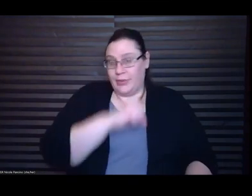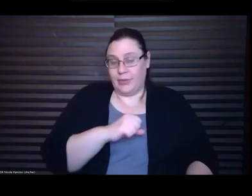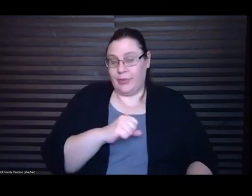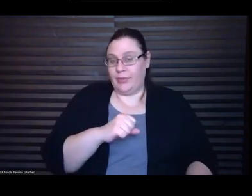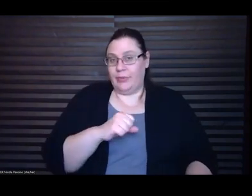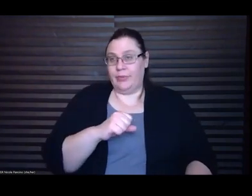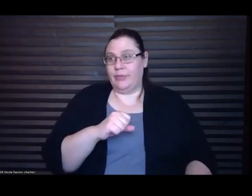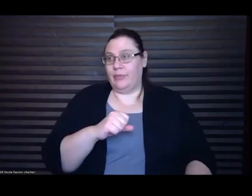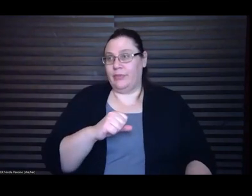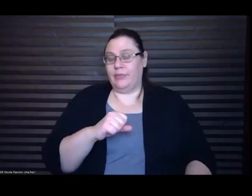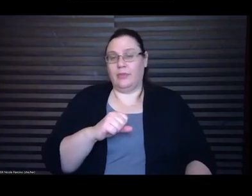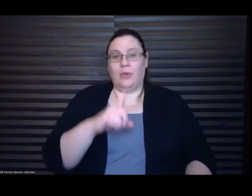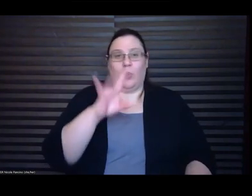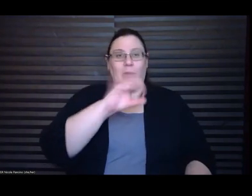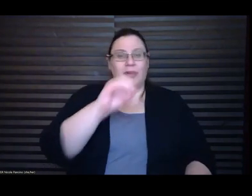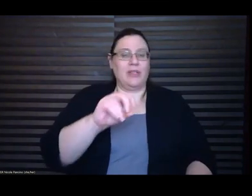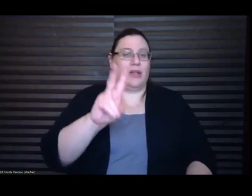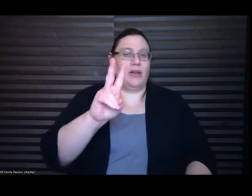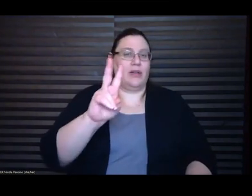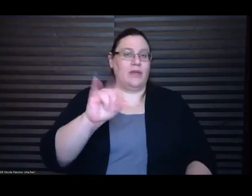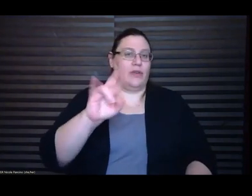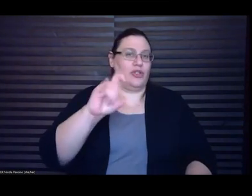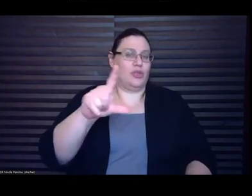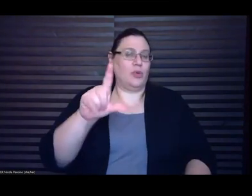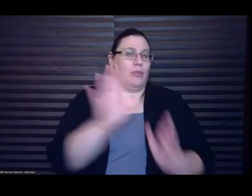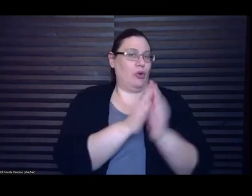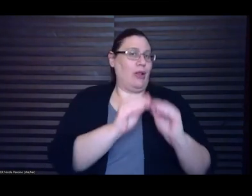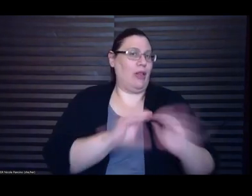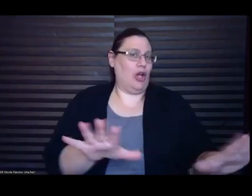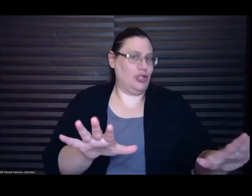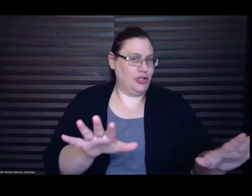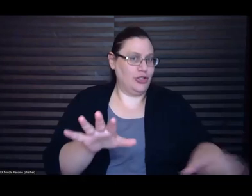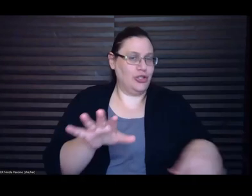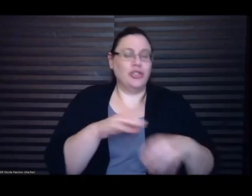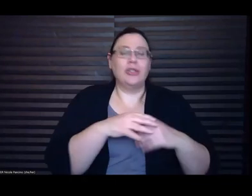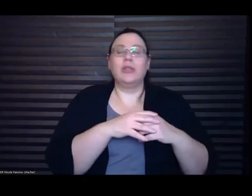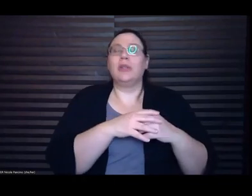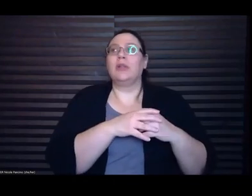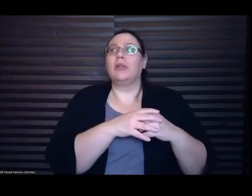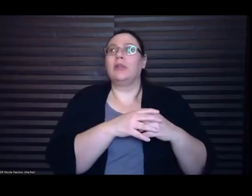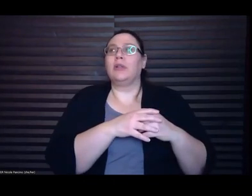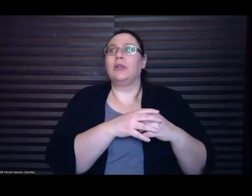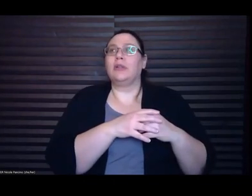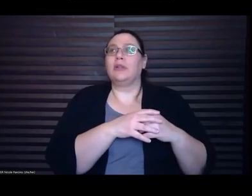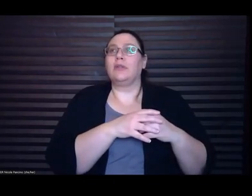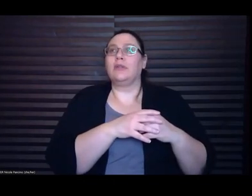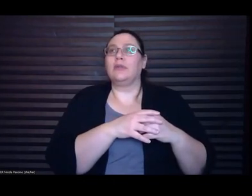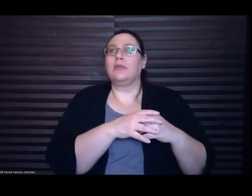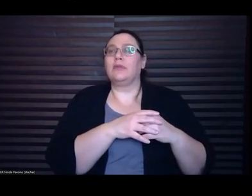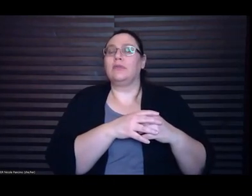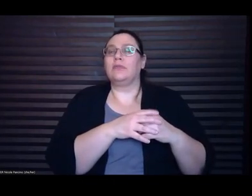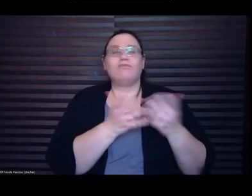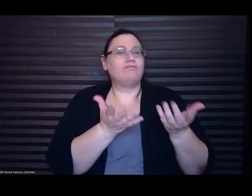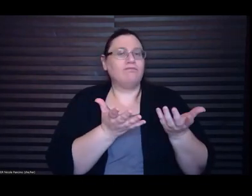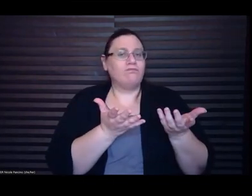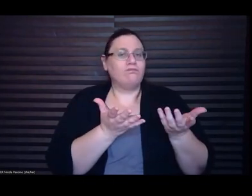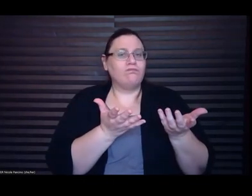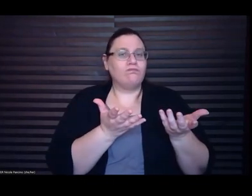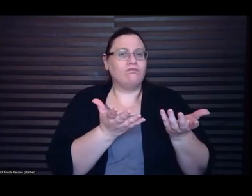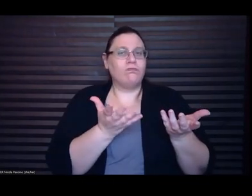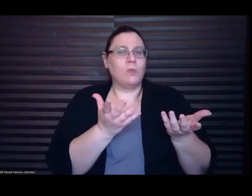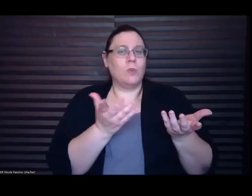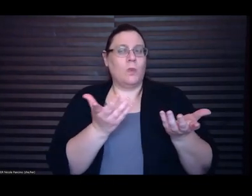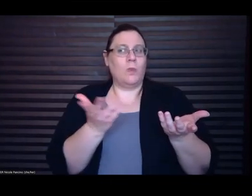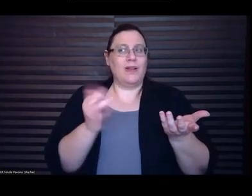so what what has this been been like for for all of you and you know what what ways have you found